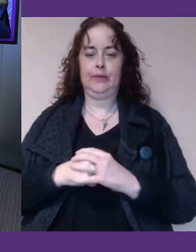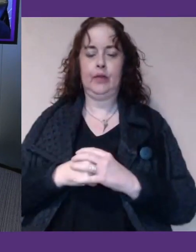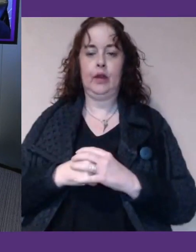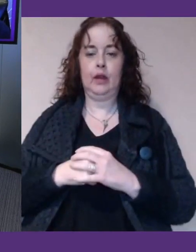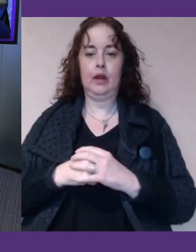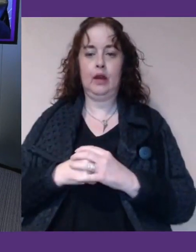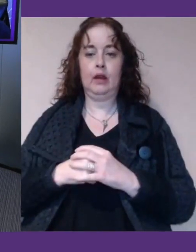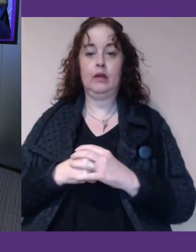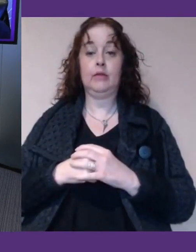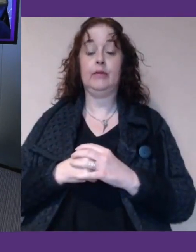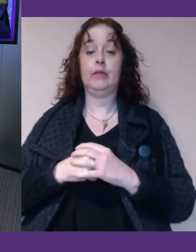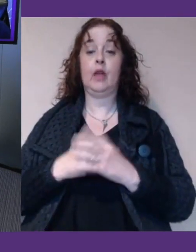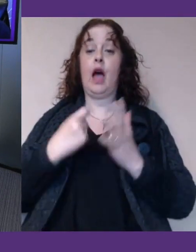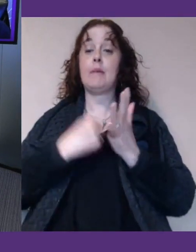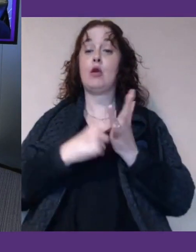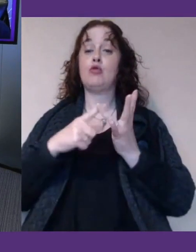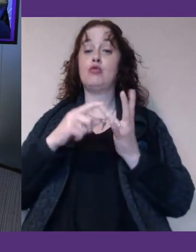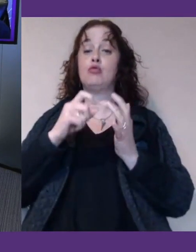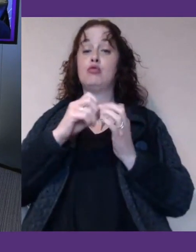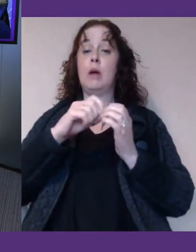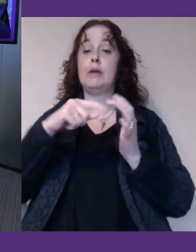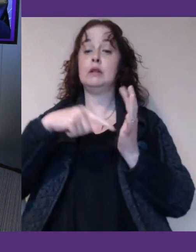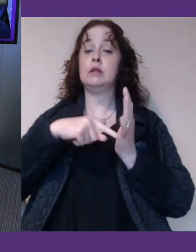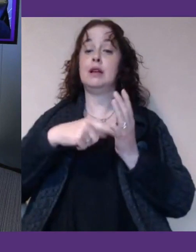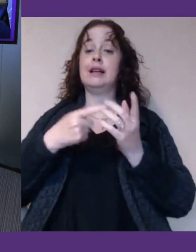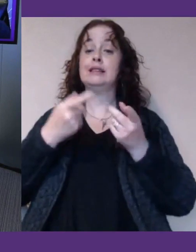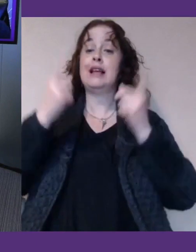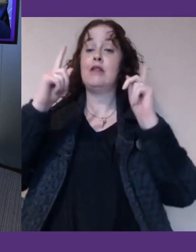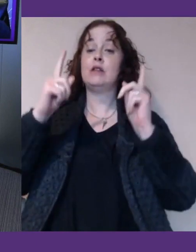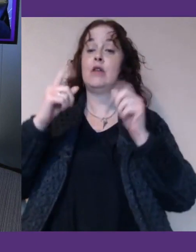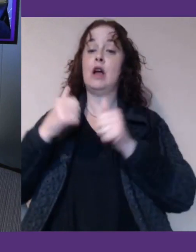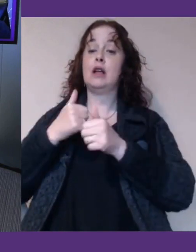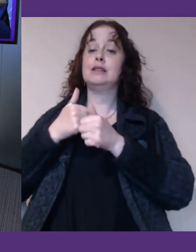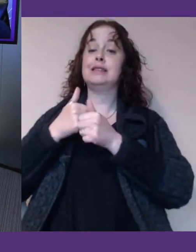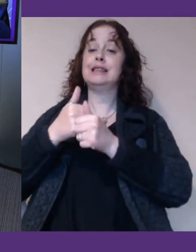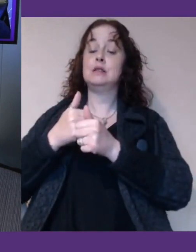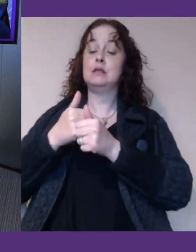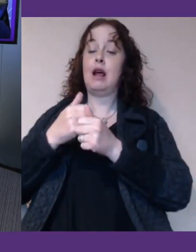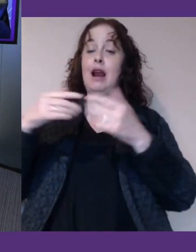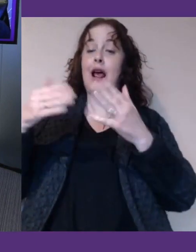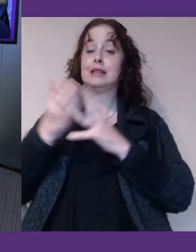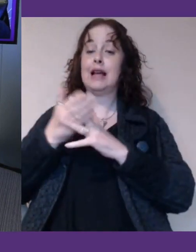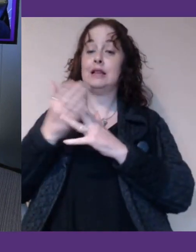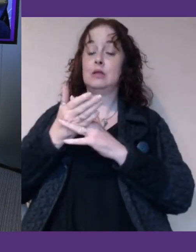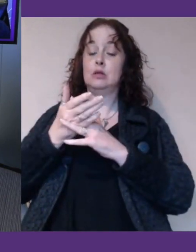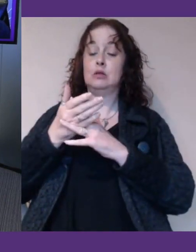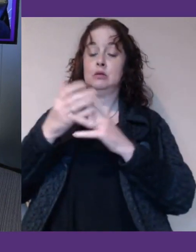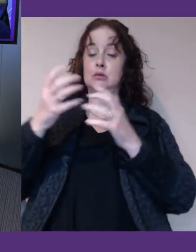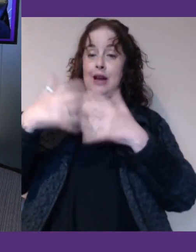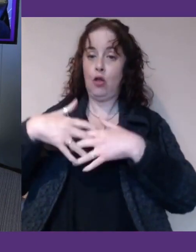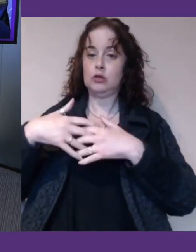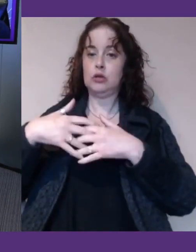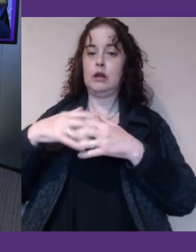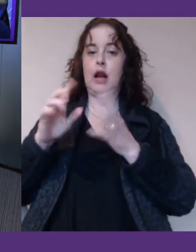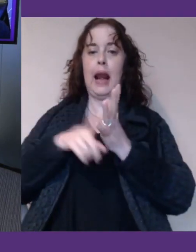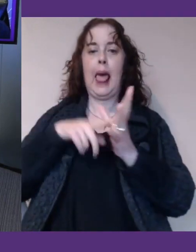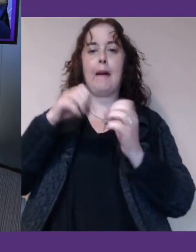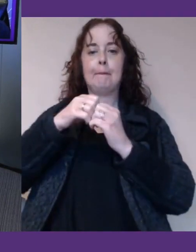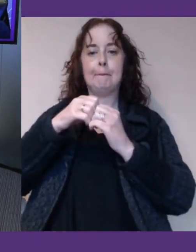I'm Robert. I'm director of the Assistive and Accessible Technology Policy Lab at Policy Connect, which is a cross-party think tank.